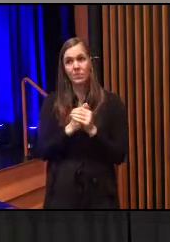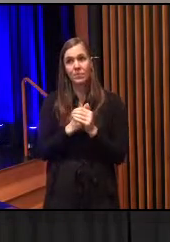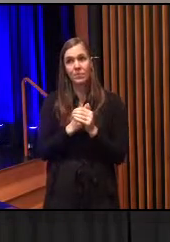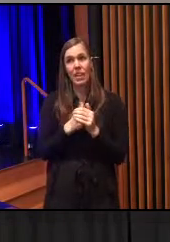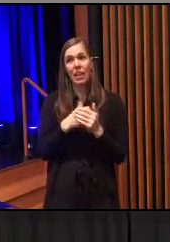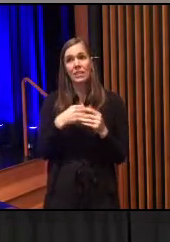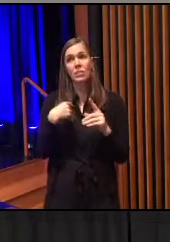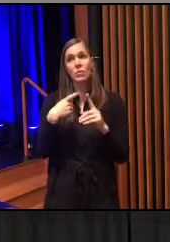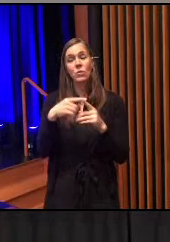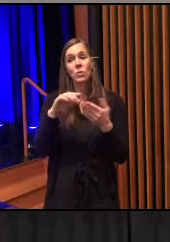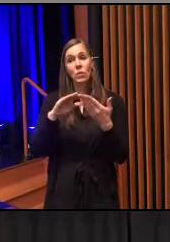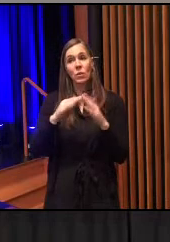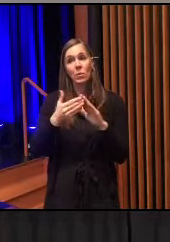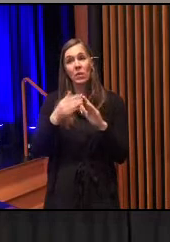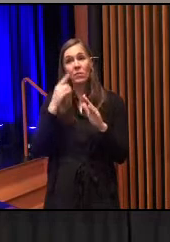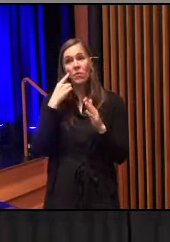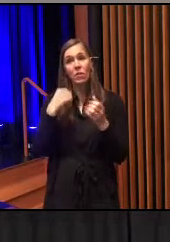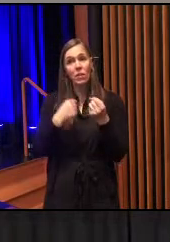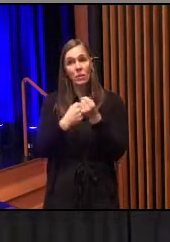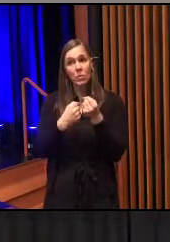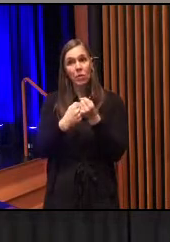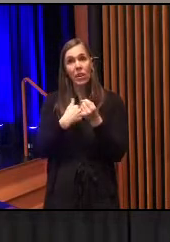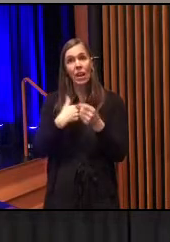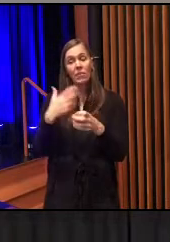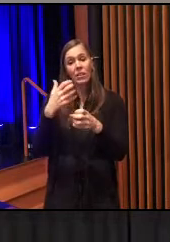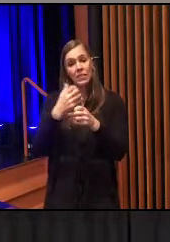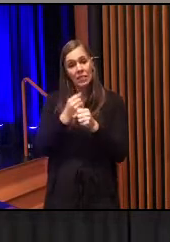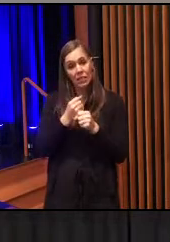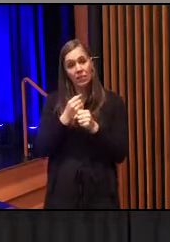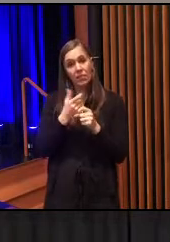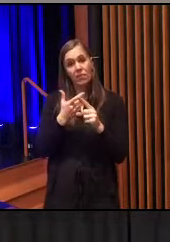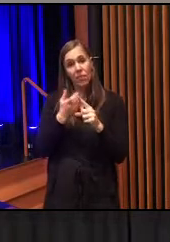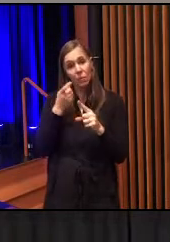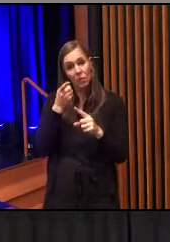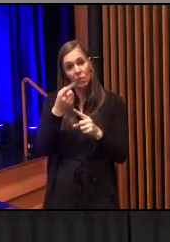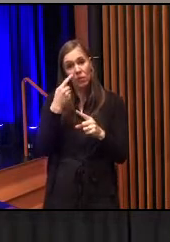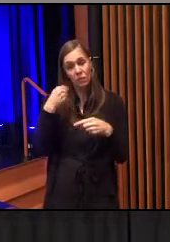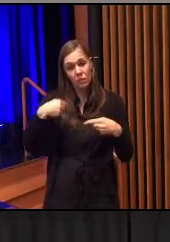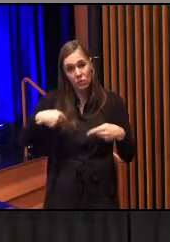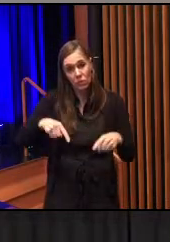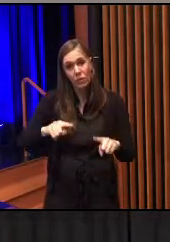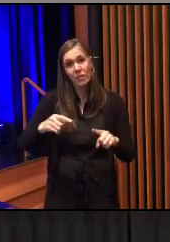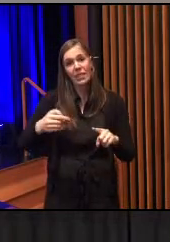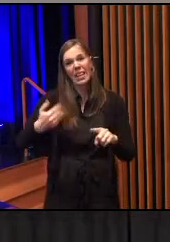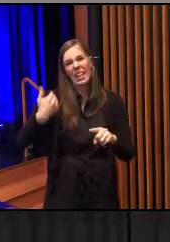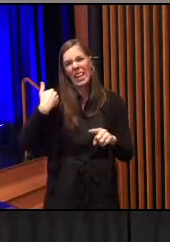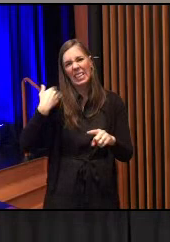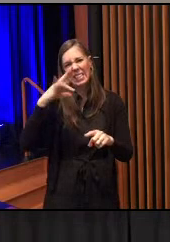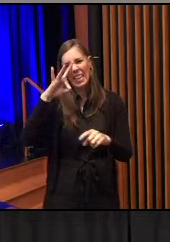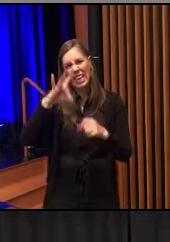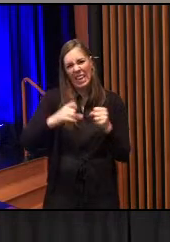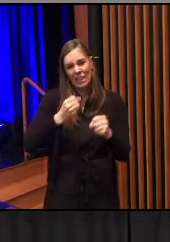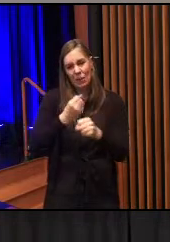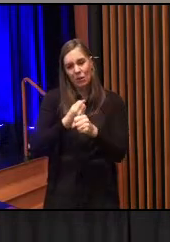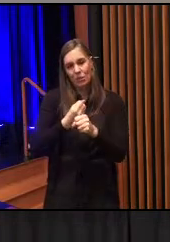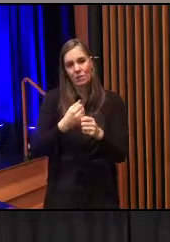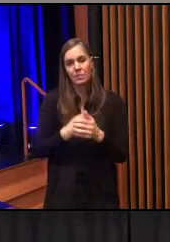and to the community for the support that I've received for you in the last eight years on council.